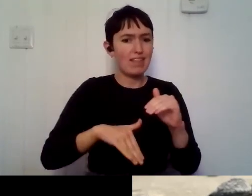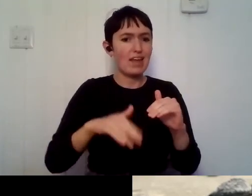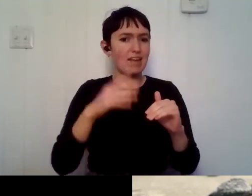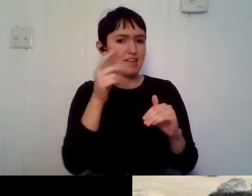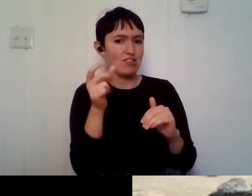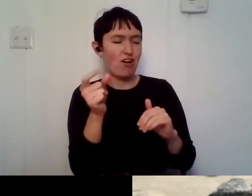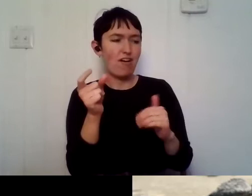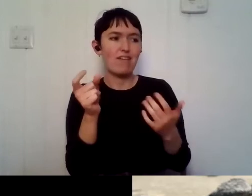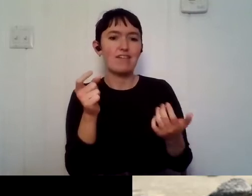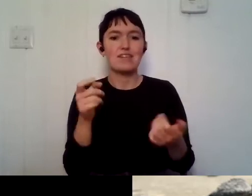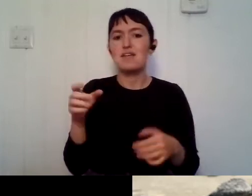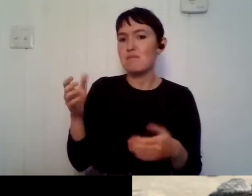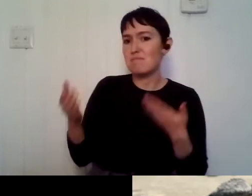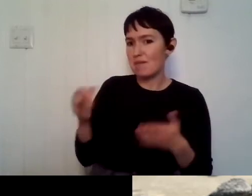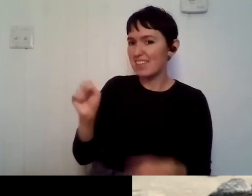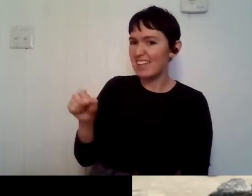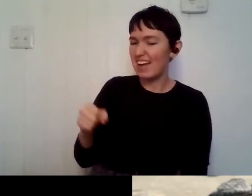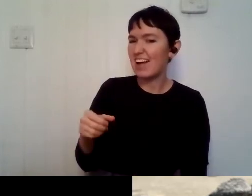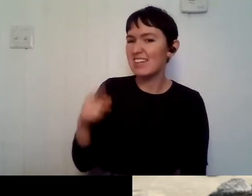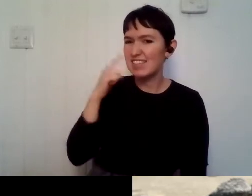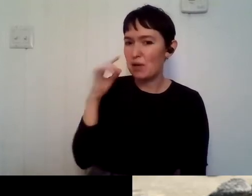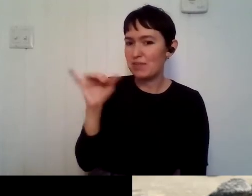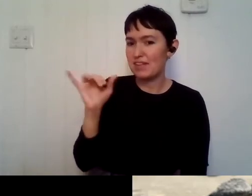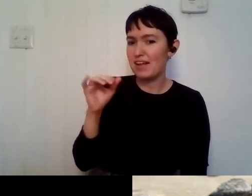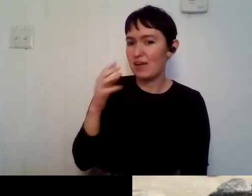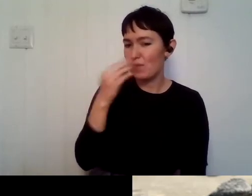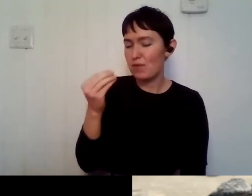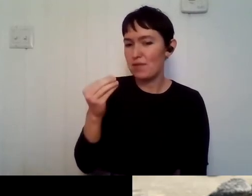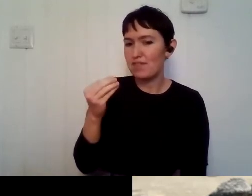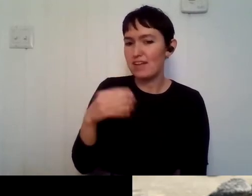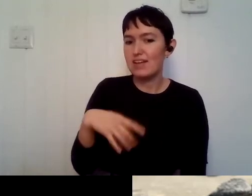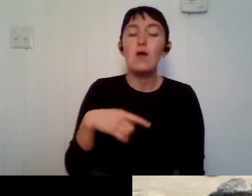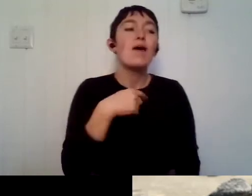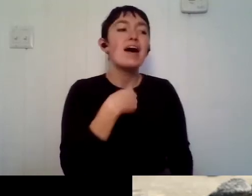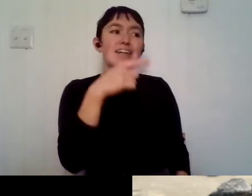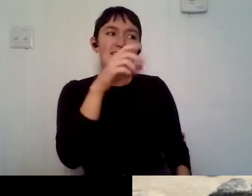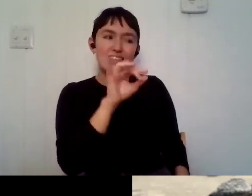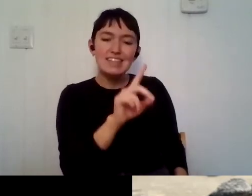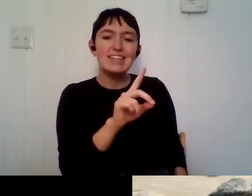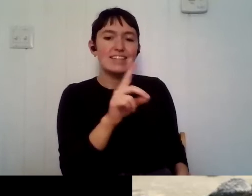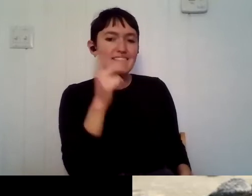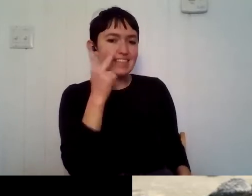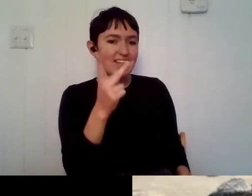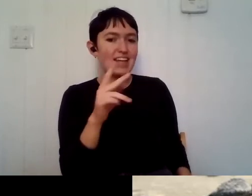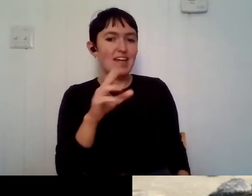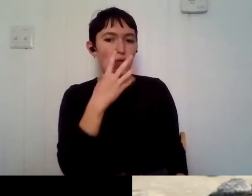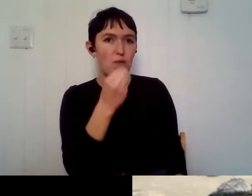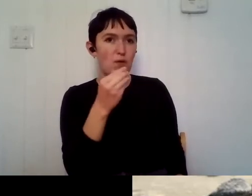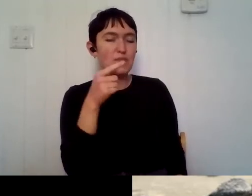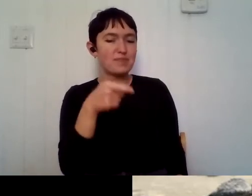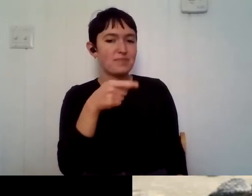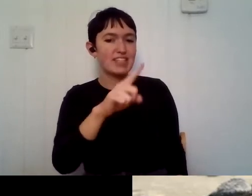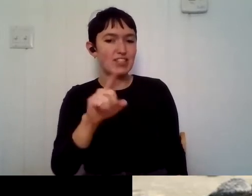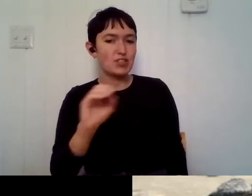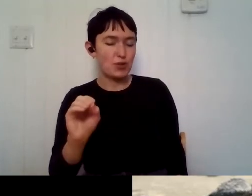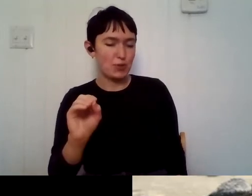Yeah. That sounds, it sounds like a wolf to me. Oh, wait, actually I have seen a wolf, but it was at a zoo. Yeah. Come on zoo that my goal is